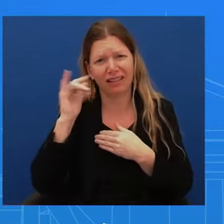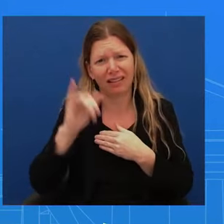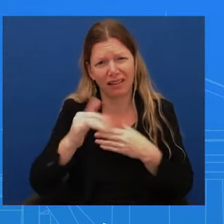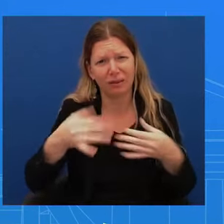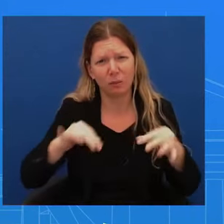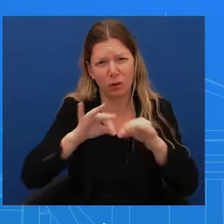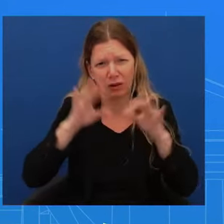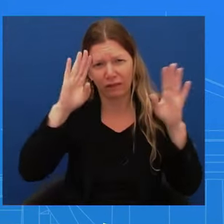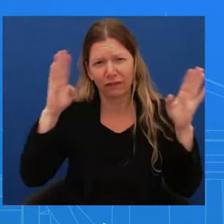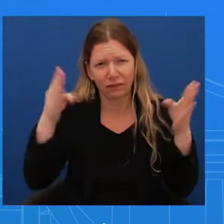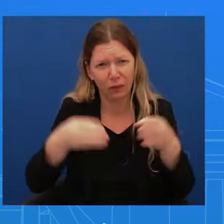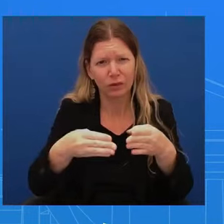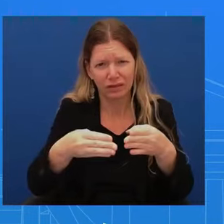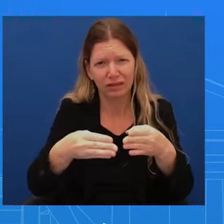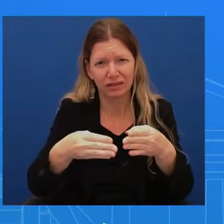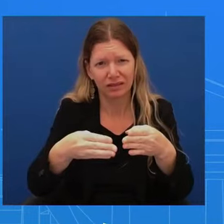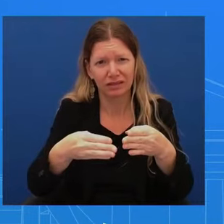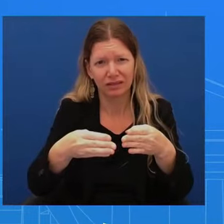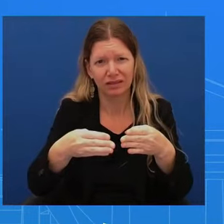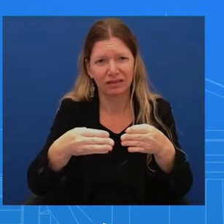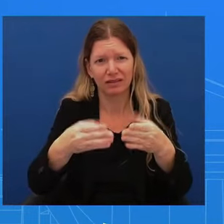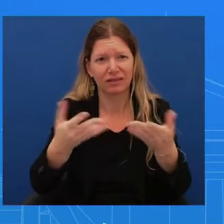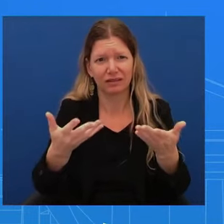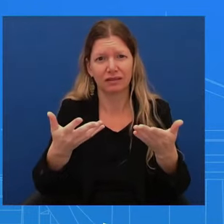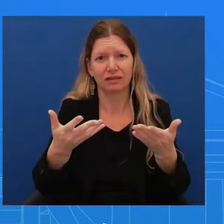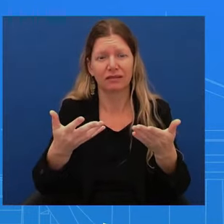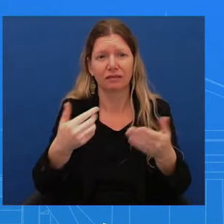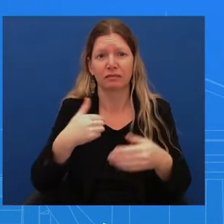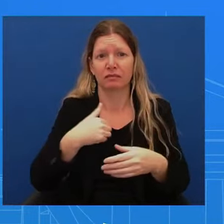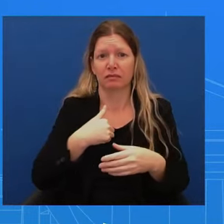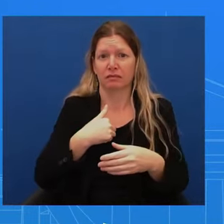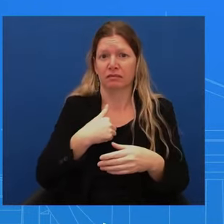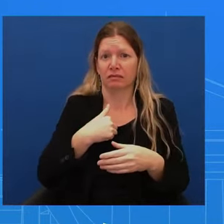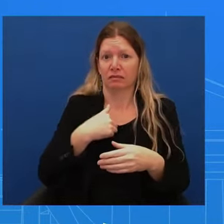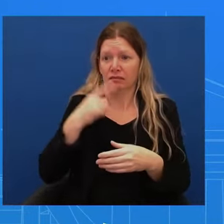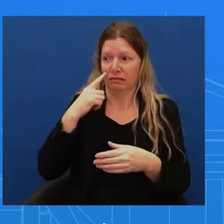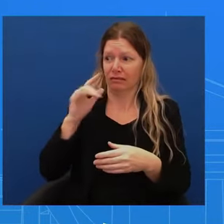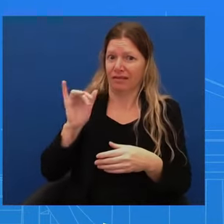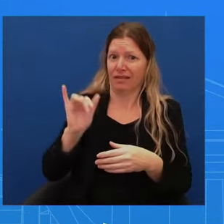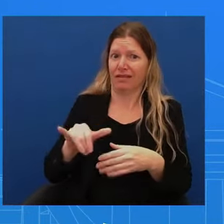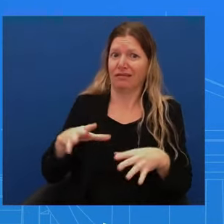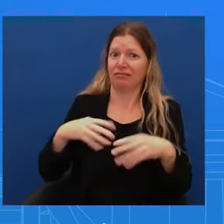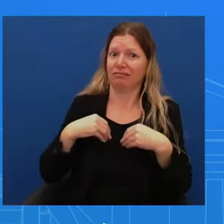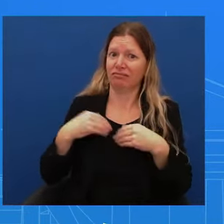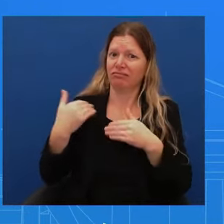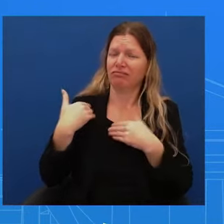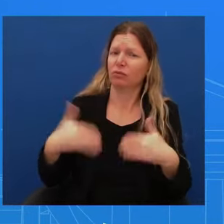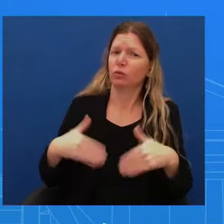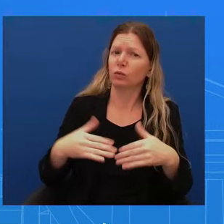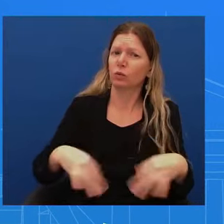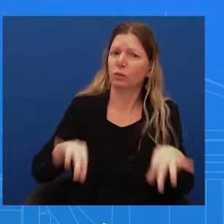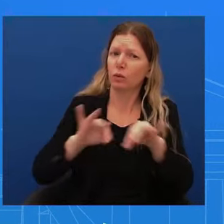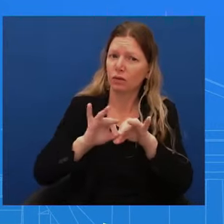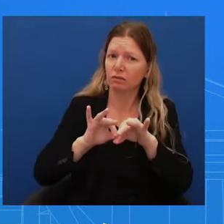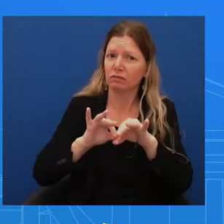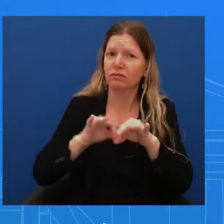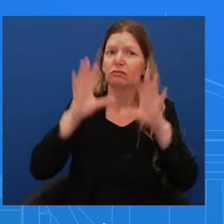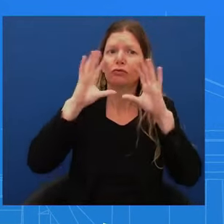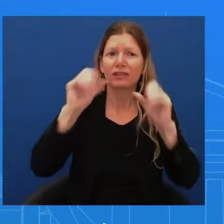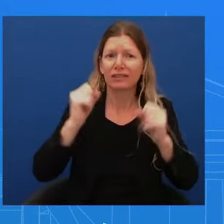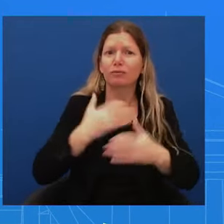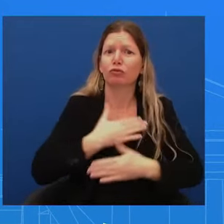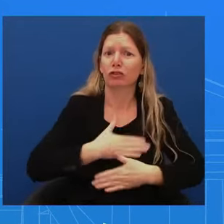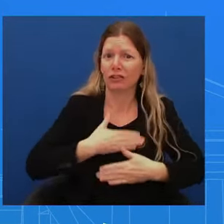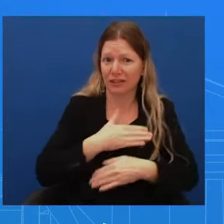responsibility here. And I think that's important. And the president appreciates that. And the admiral laid out some